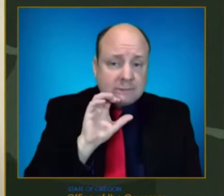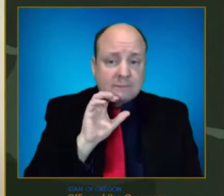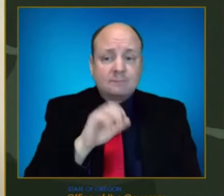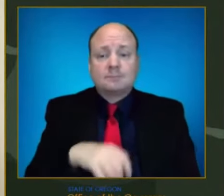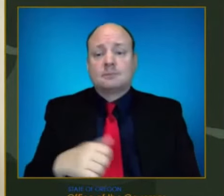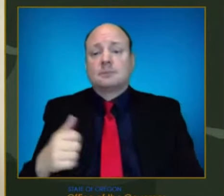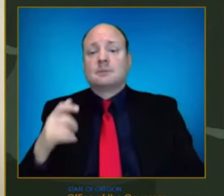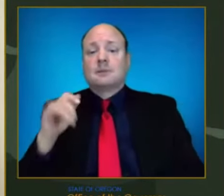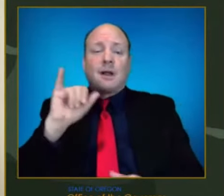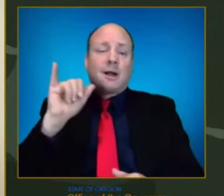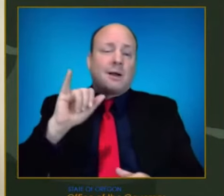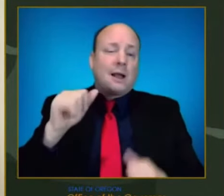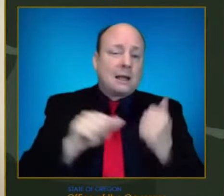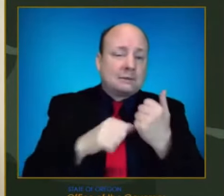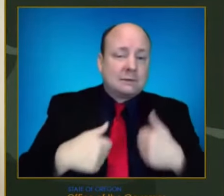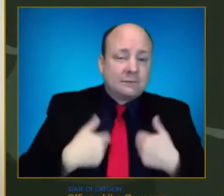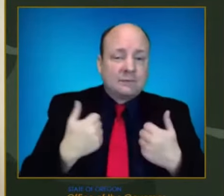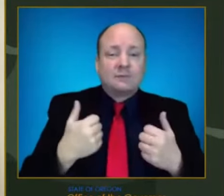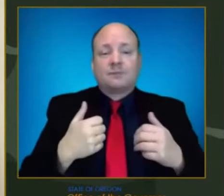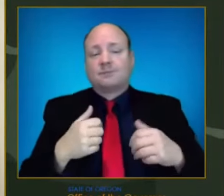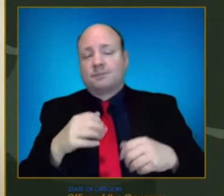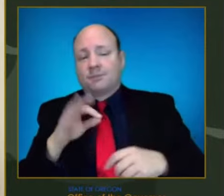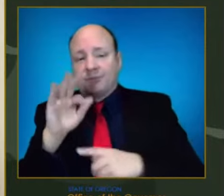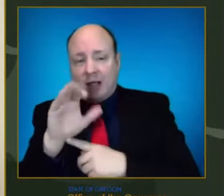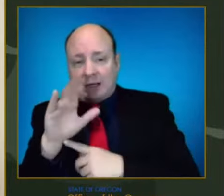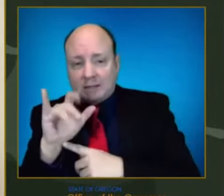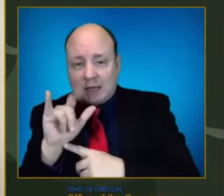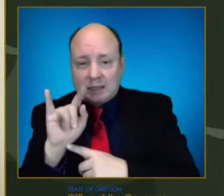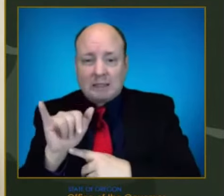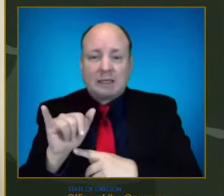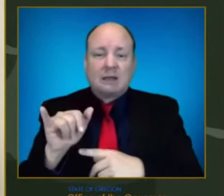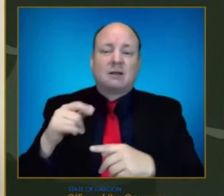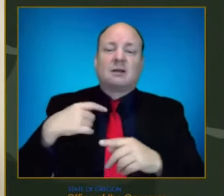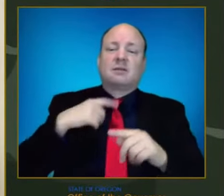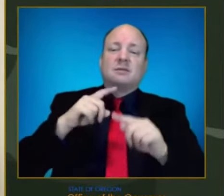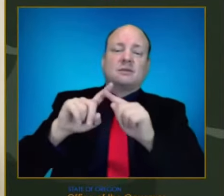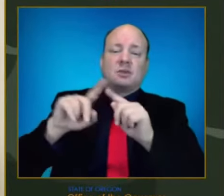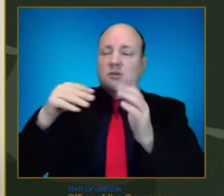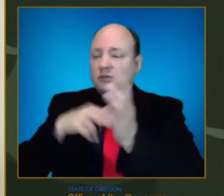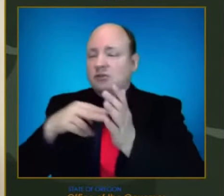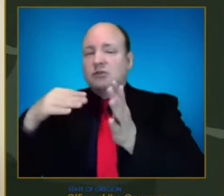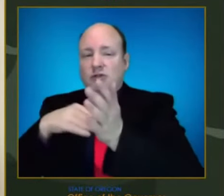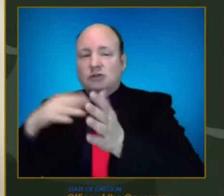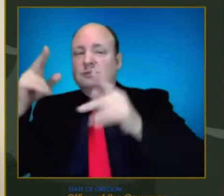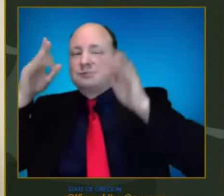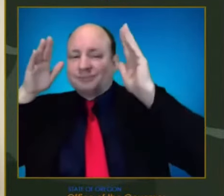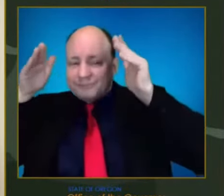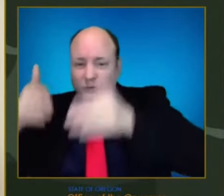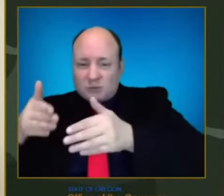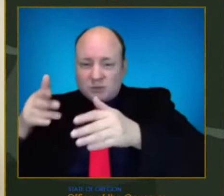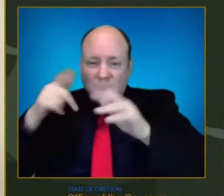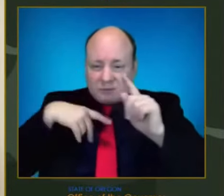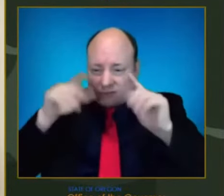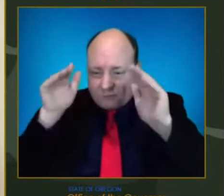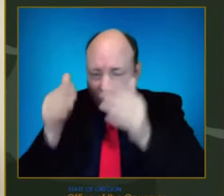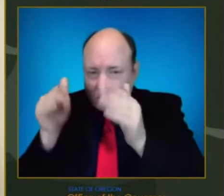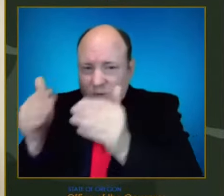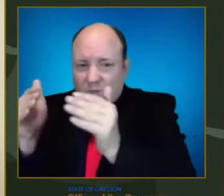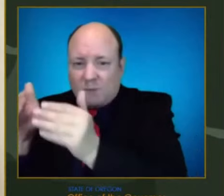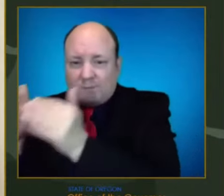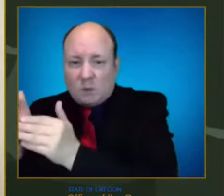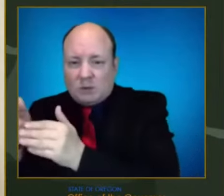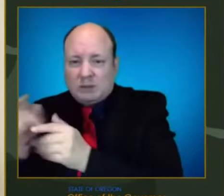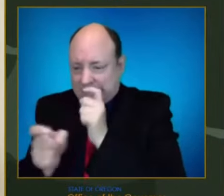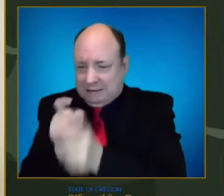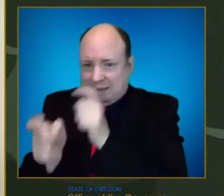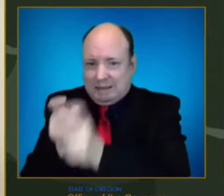care, and adult foster homes. So that's where we're going to be focused for the next couple of weeks. And then obviously, Director Allen laid